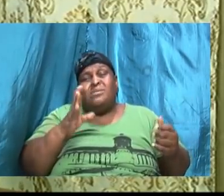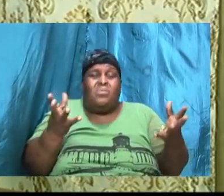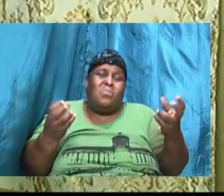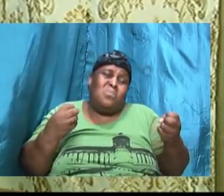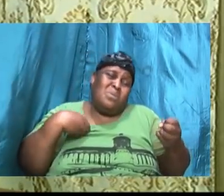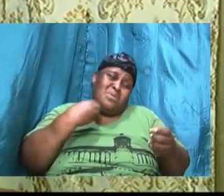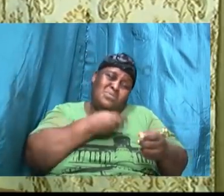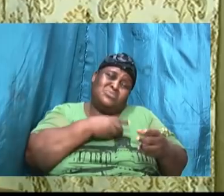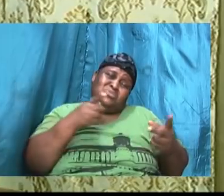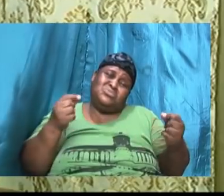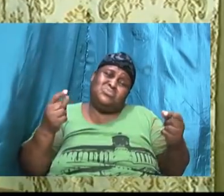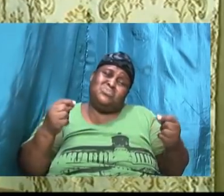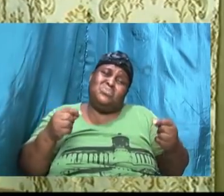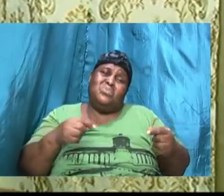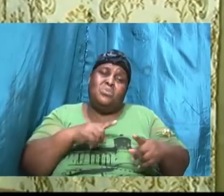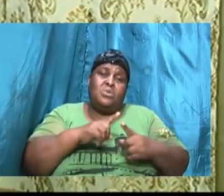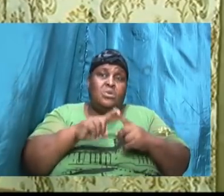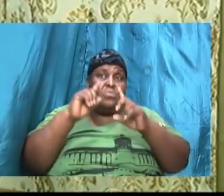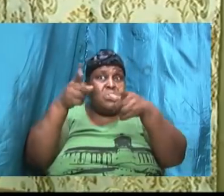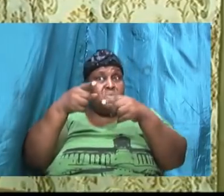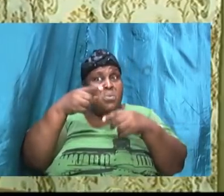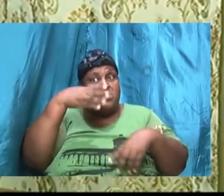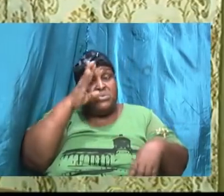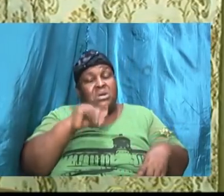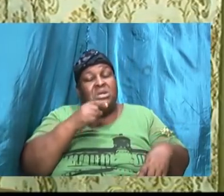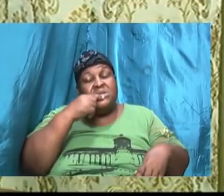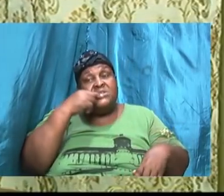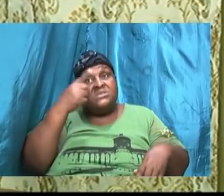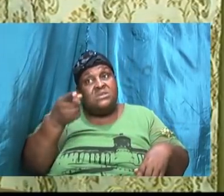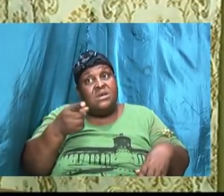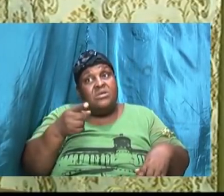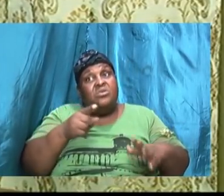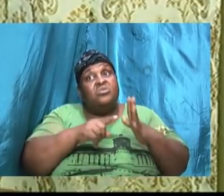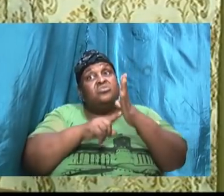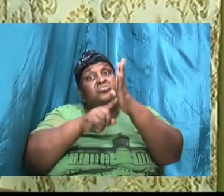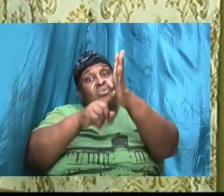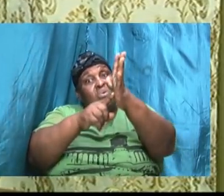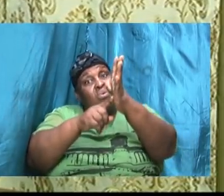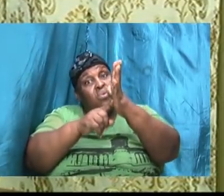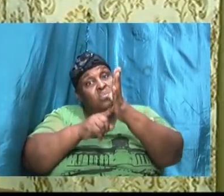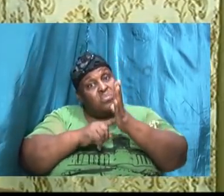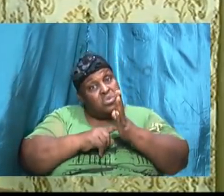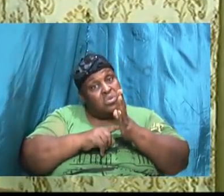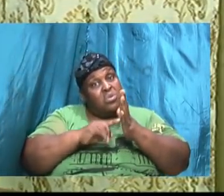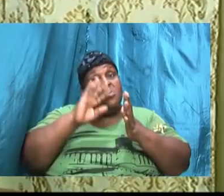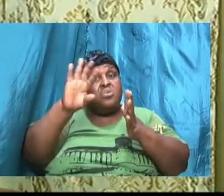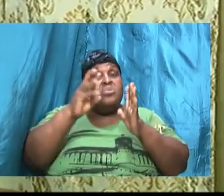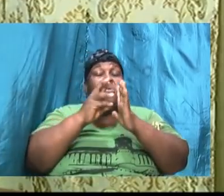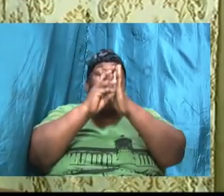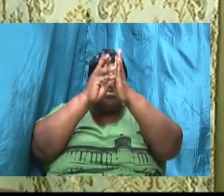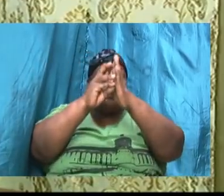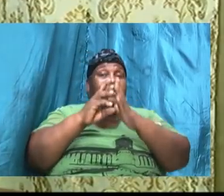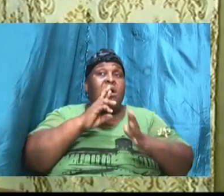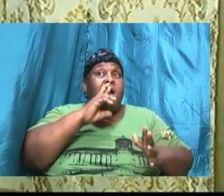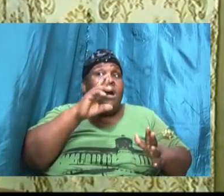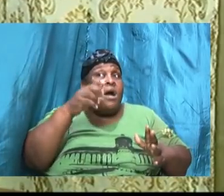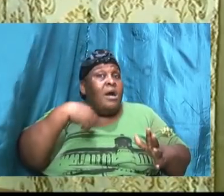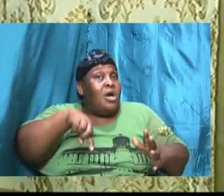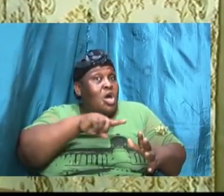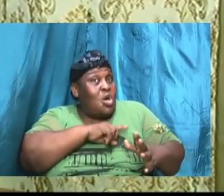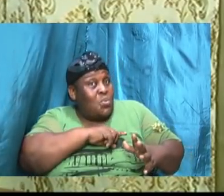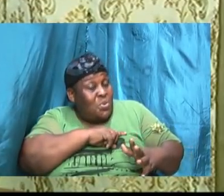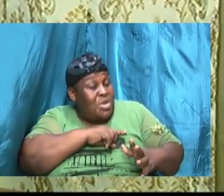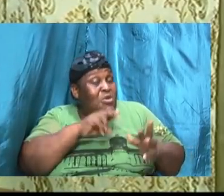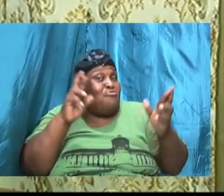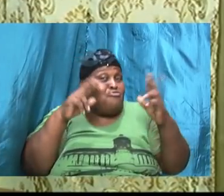Lord show me your will direct me are we willing to do what God wants us to do